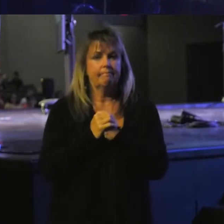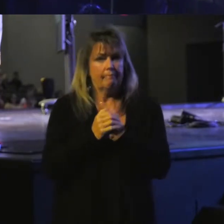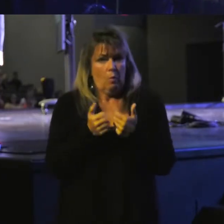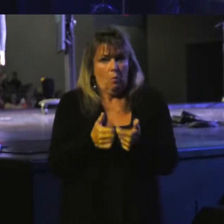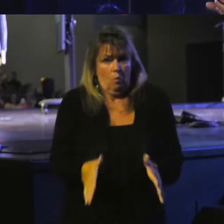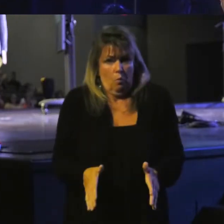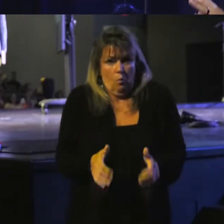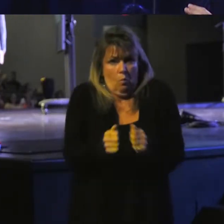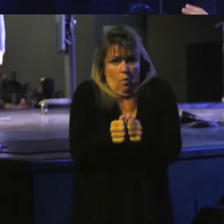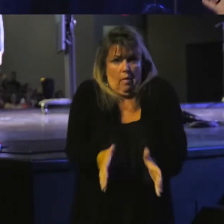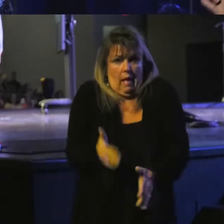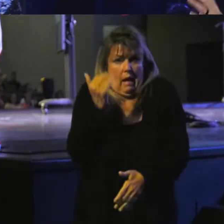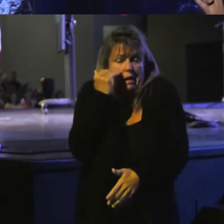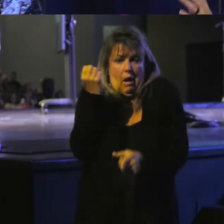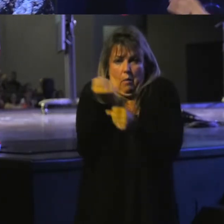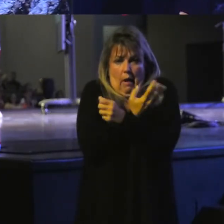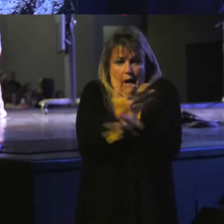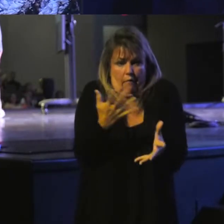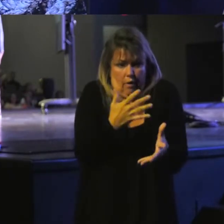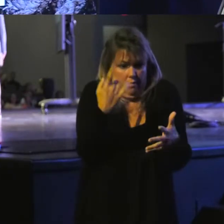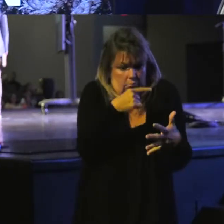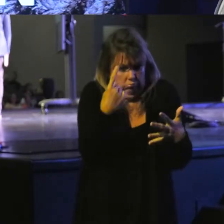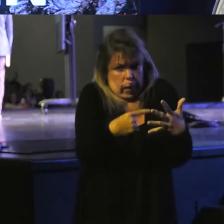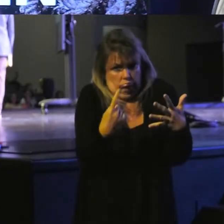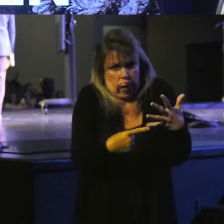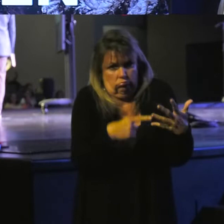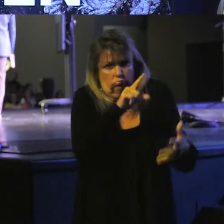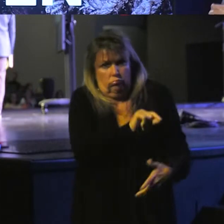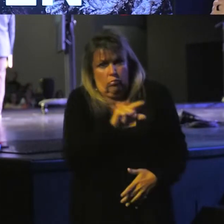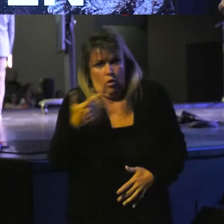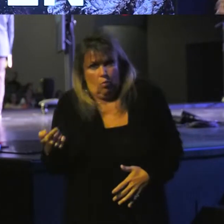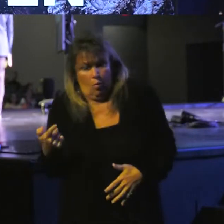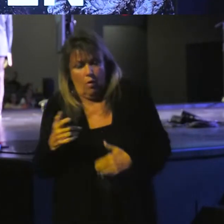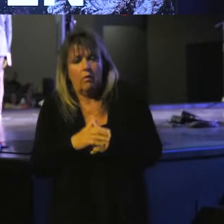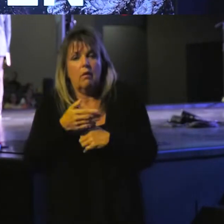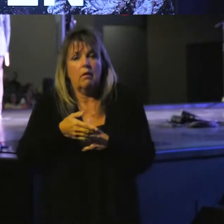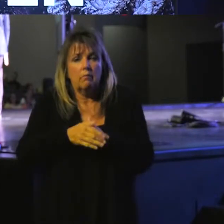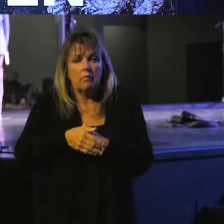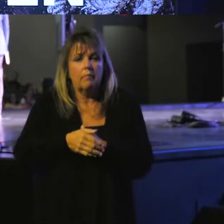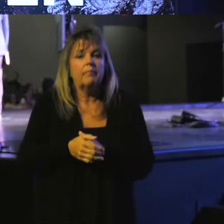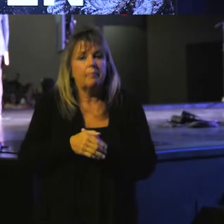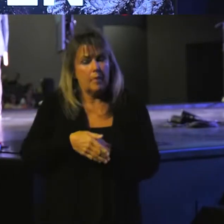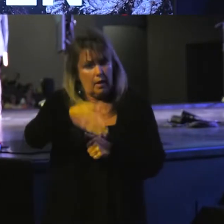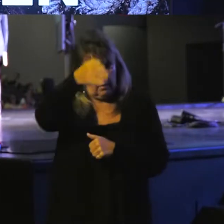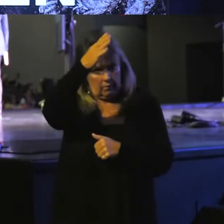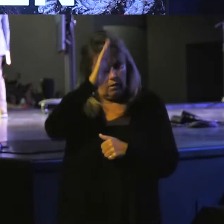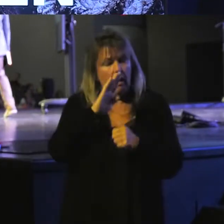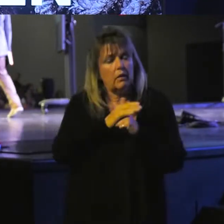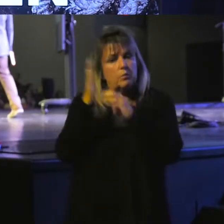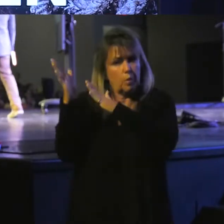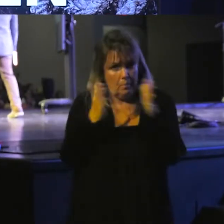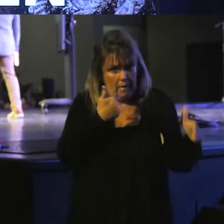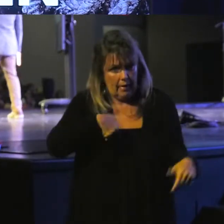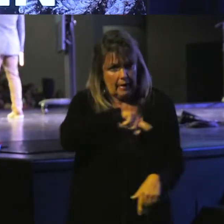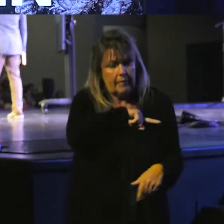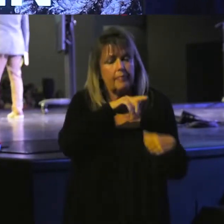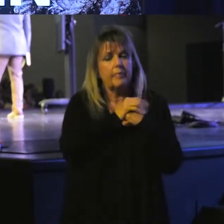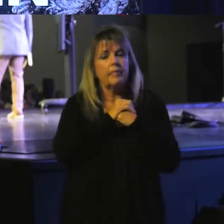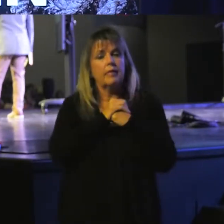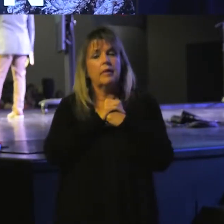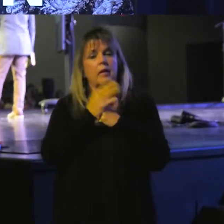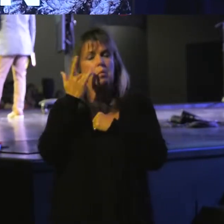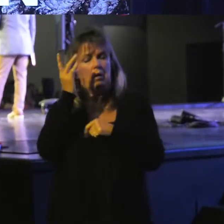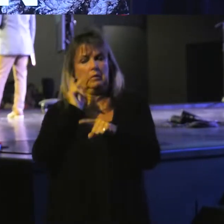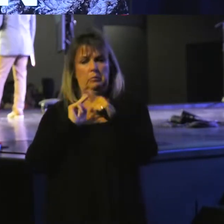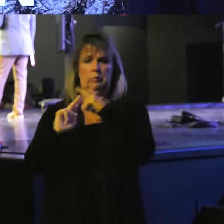all that 2020 and 2021 would contain. But God in his providence certainly prepared us because it was a